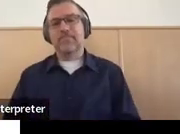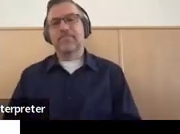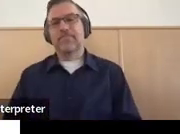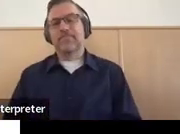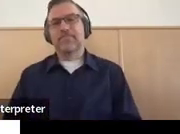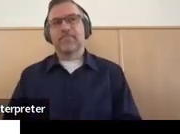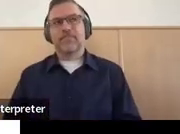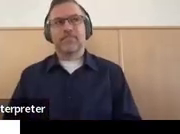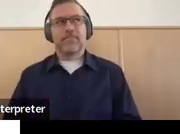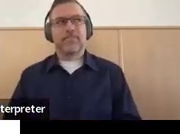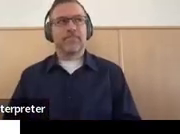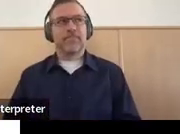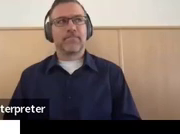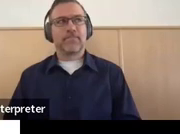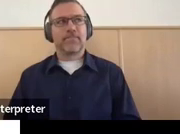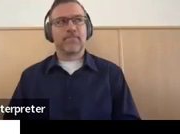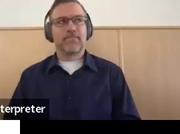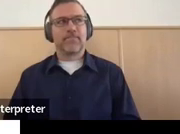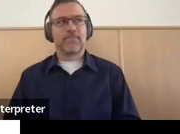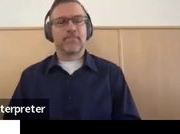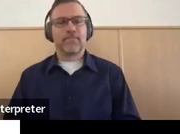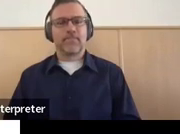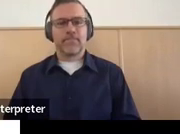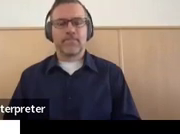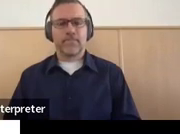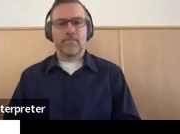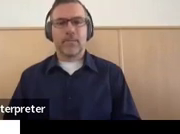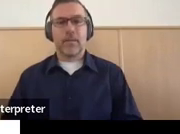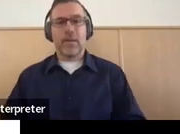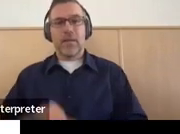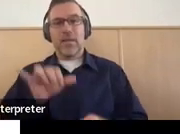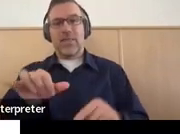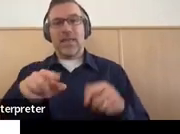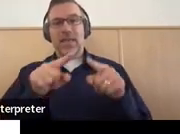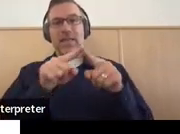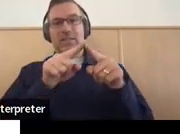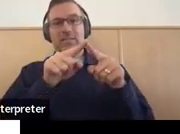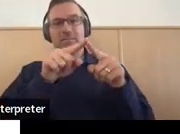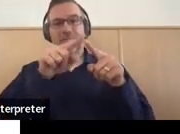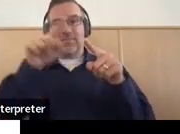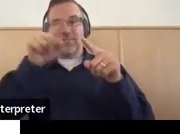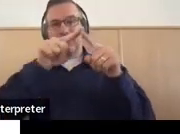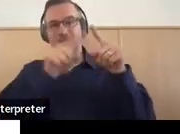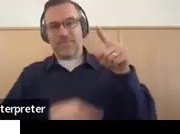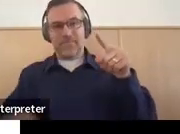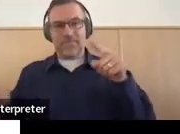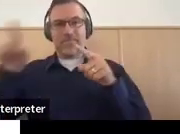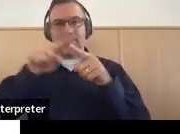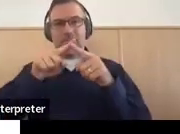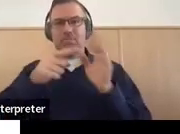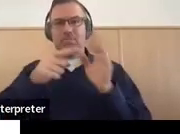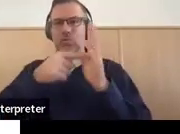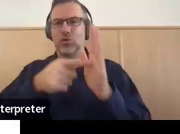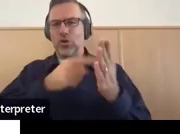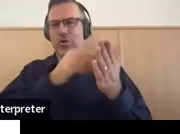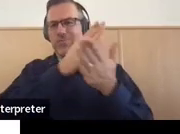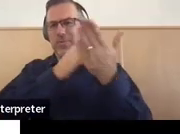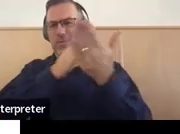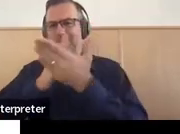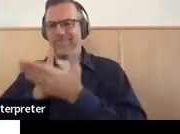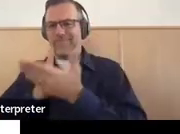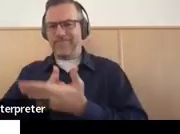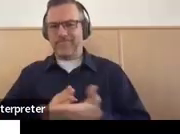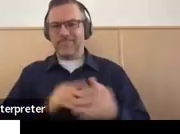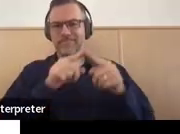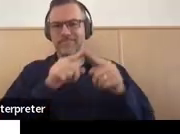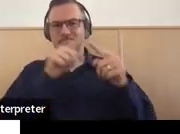So this is an NTACT resource. This is the Taxonomy for Transition Programming 2